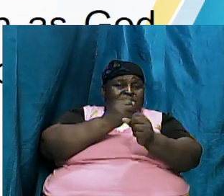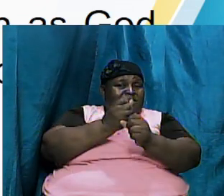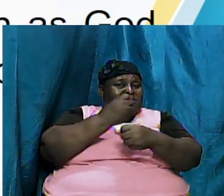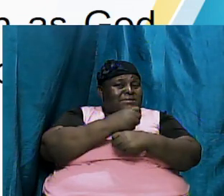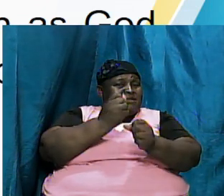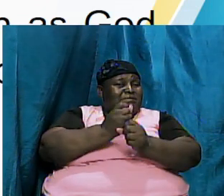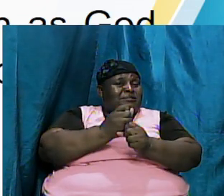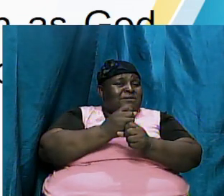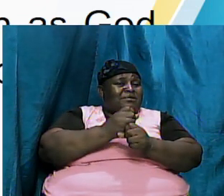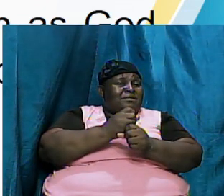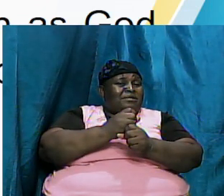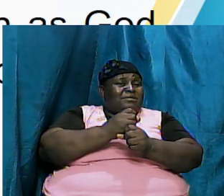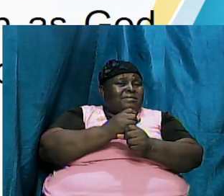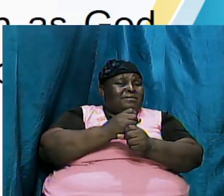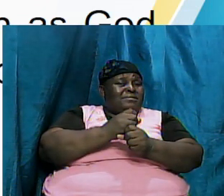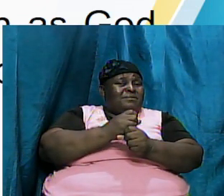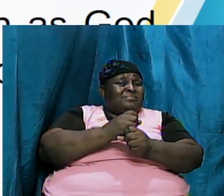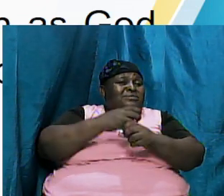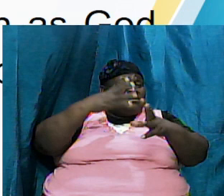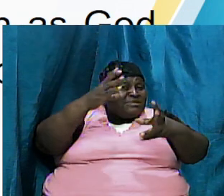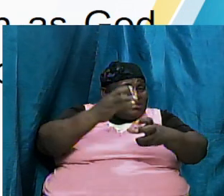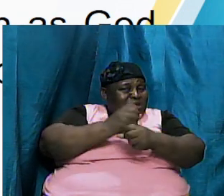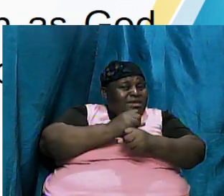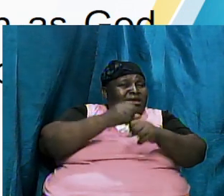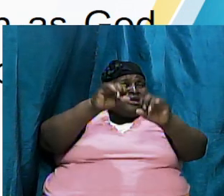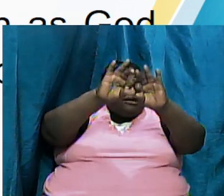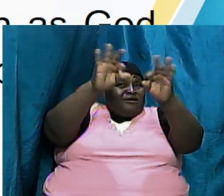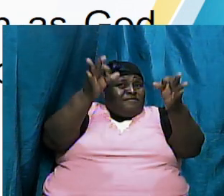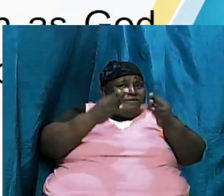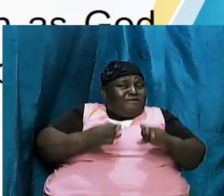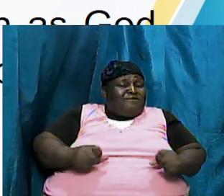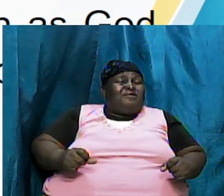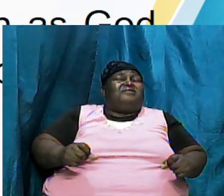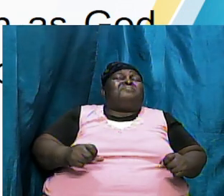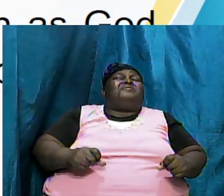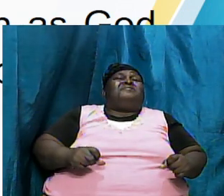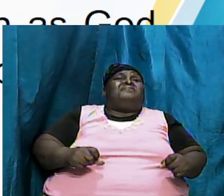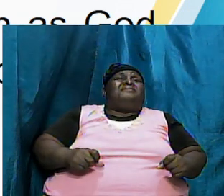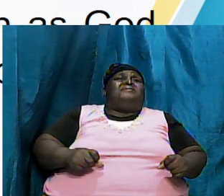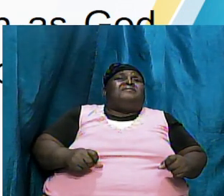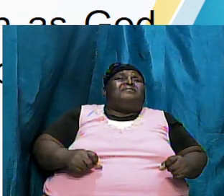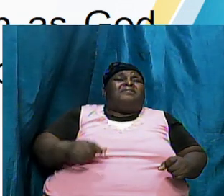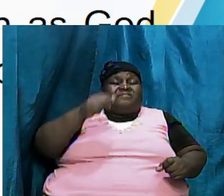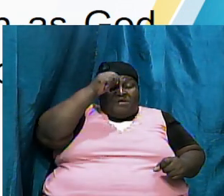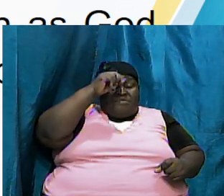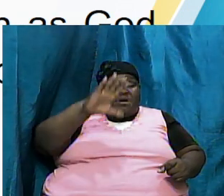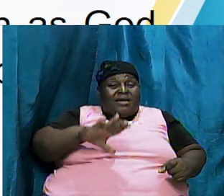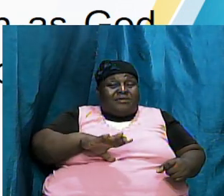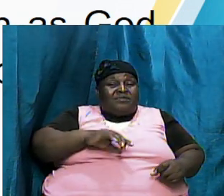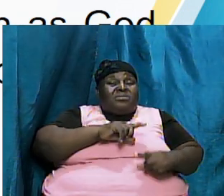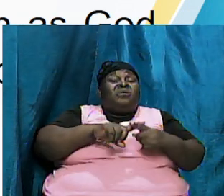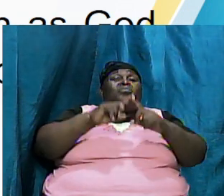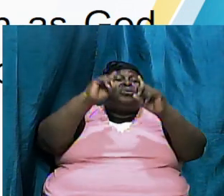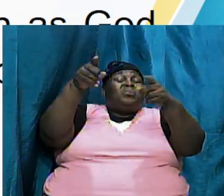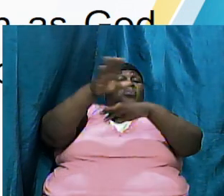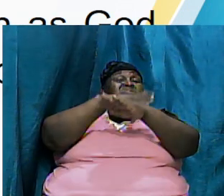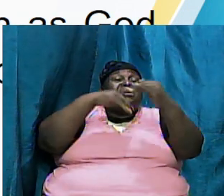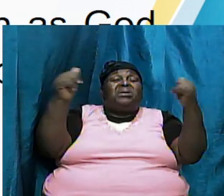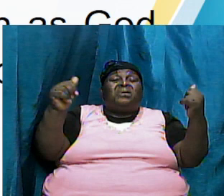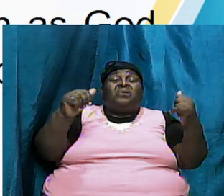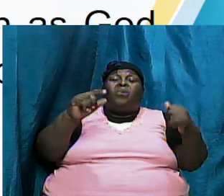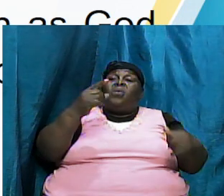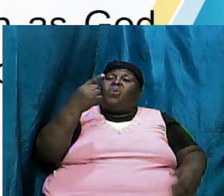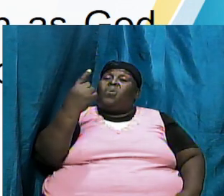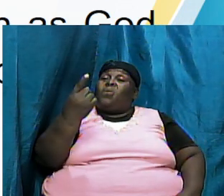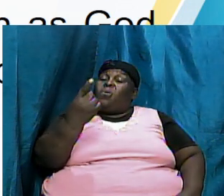that ultimately he was going to take the form of a man when we get to heaven later on notice there is going to be only